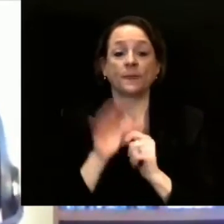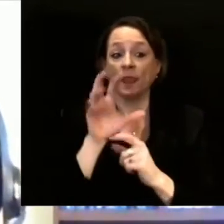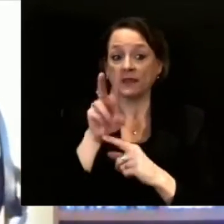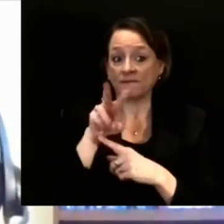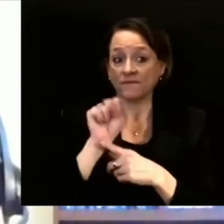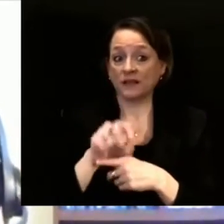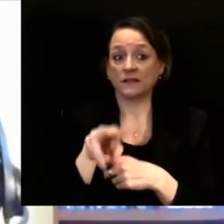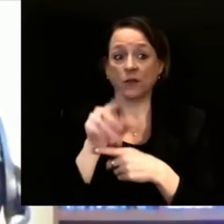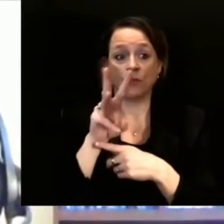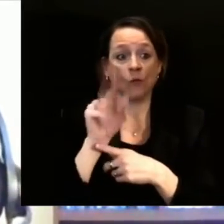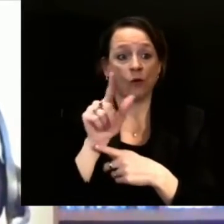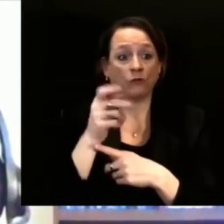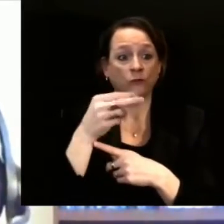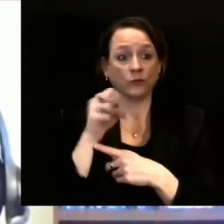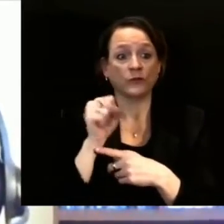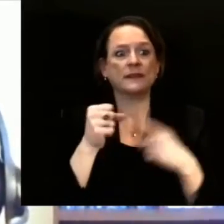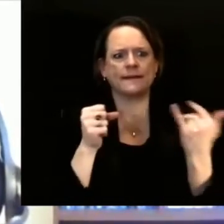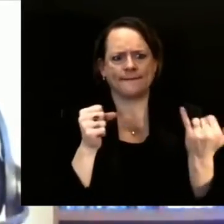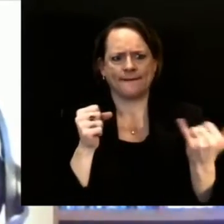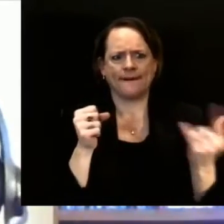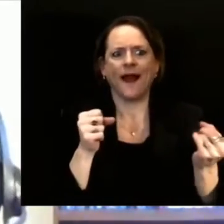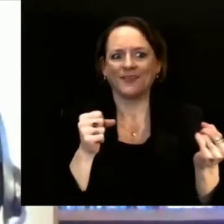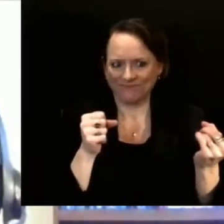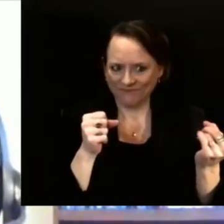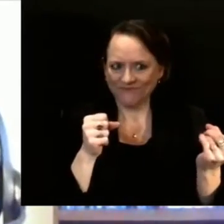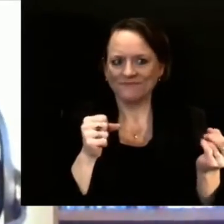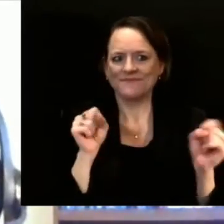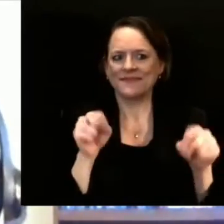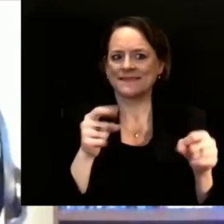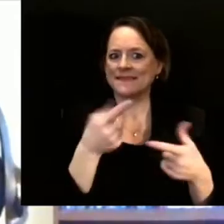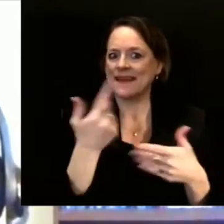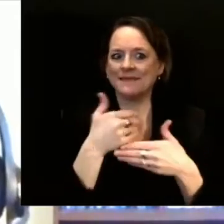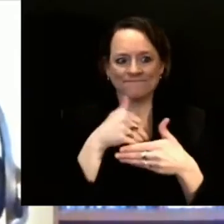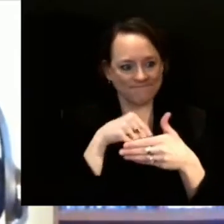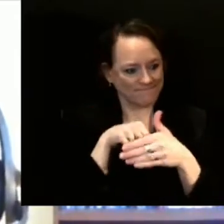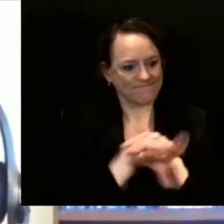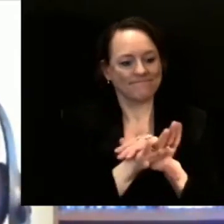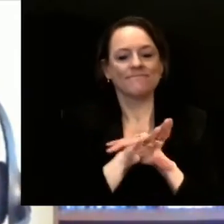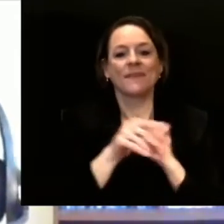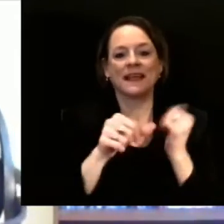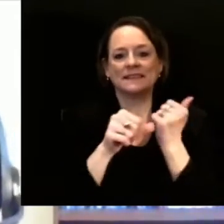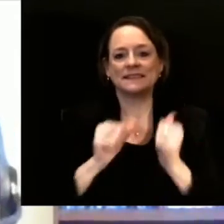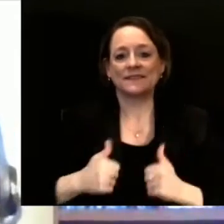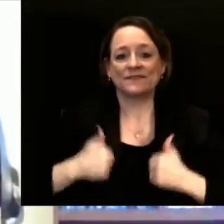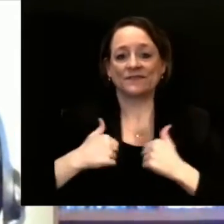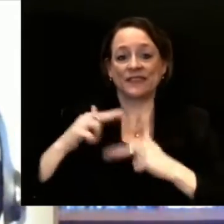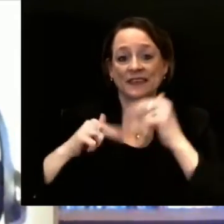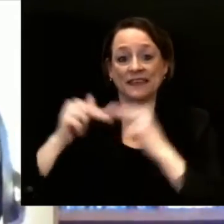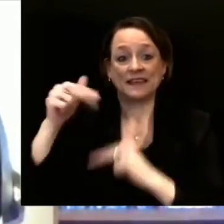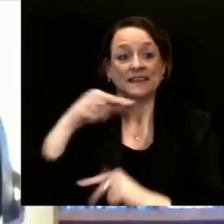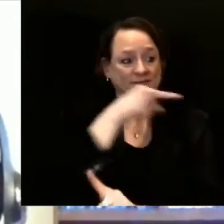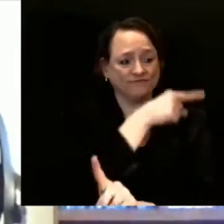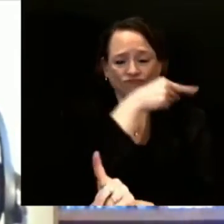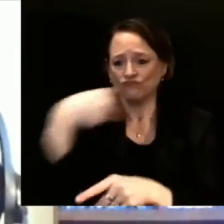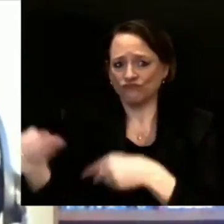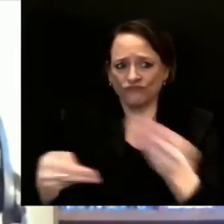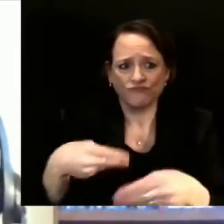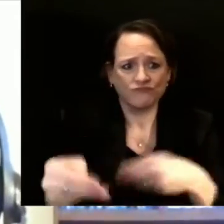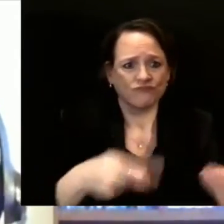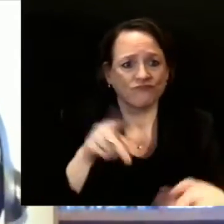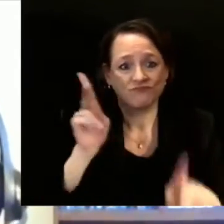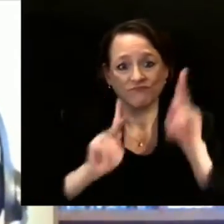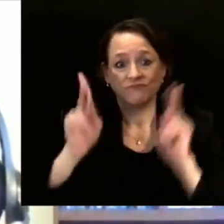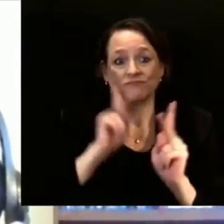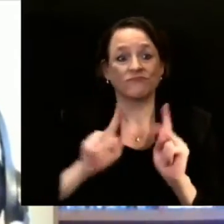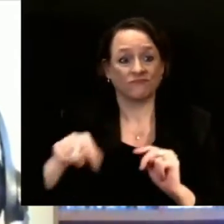also taking some of the assisted living facilities back from them. And we have independent pharmacies and local health